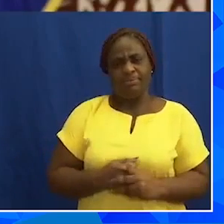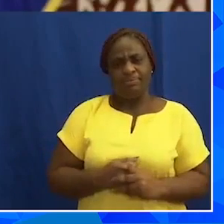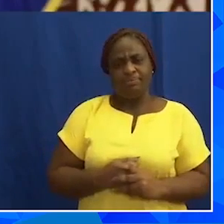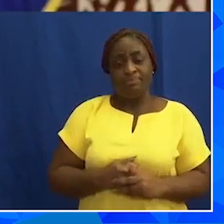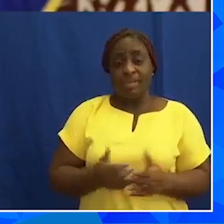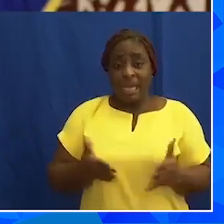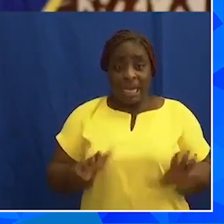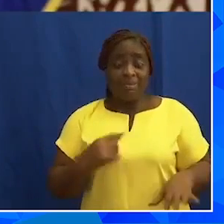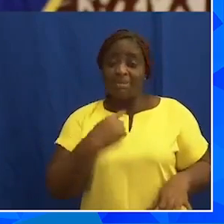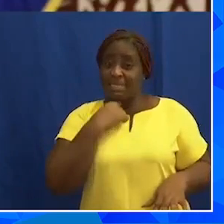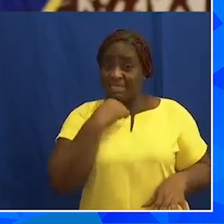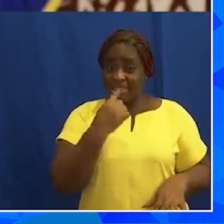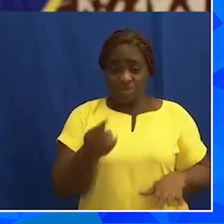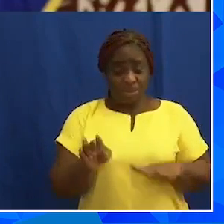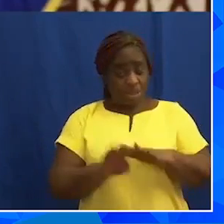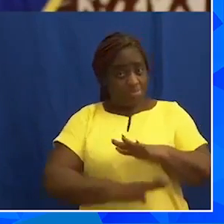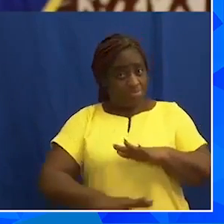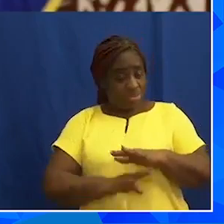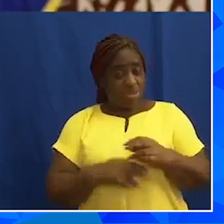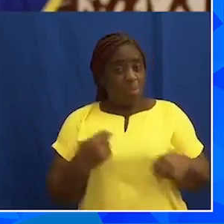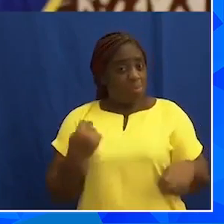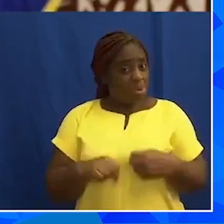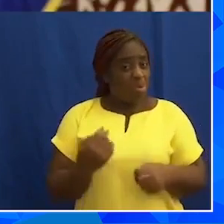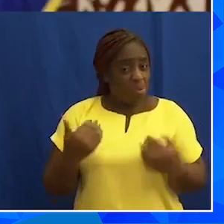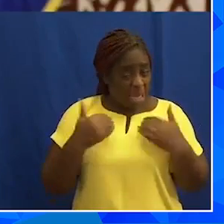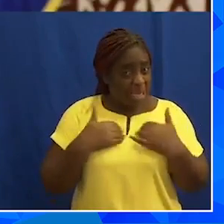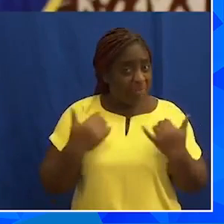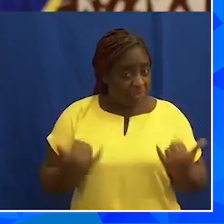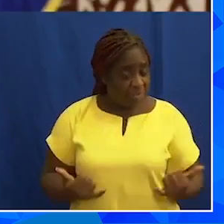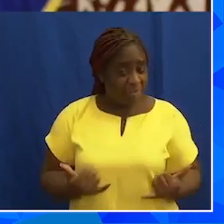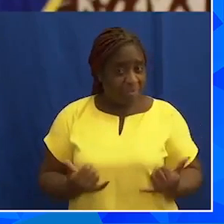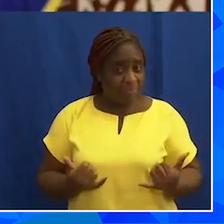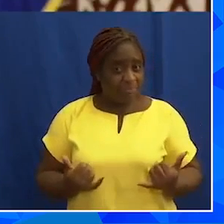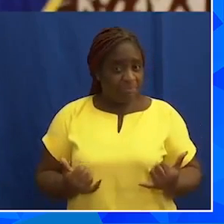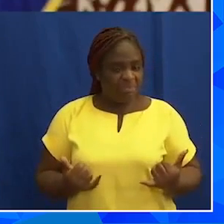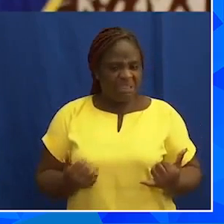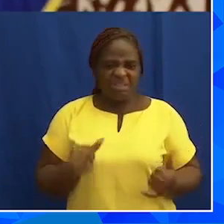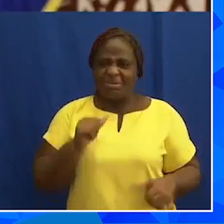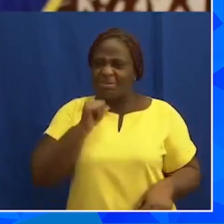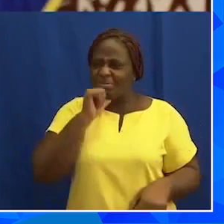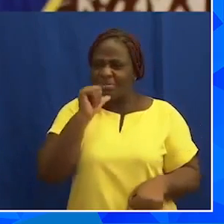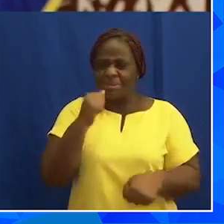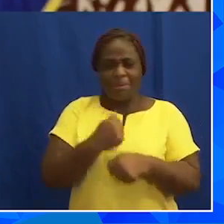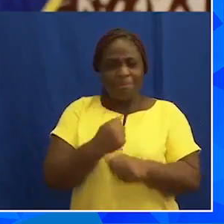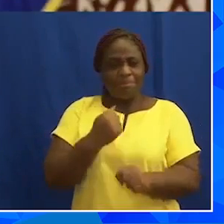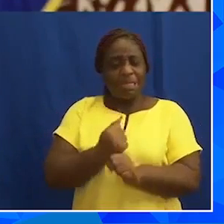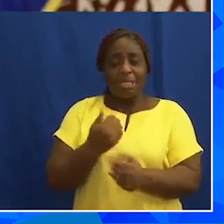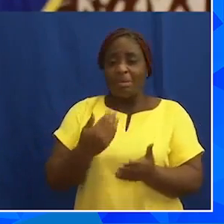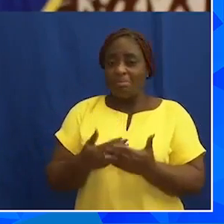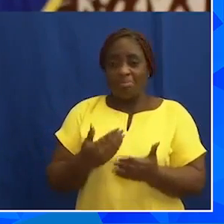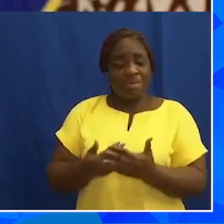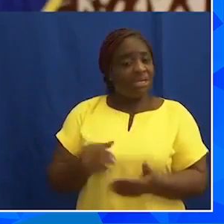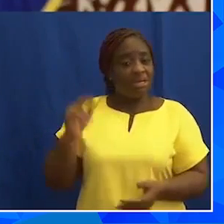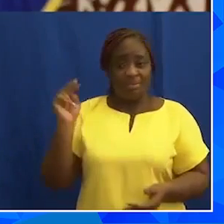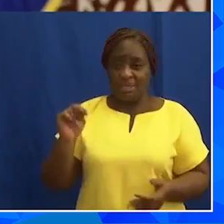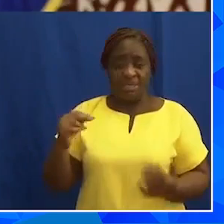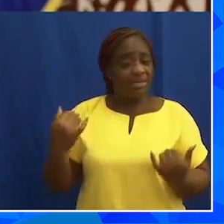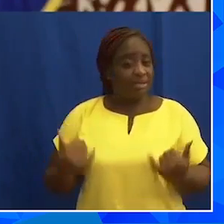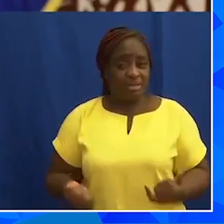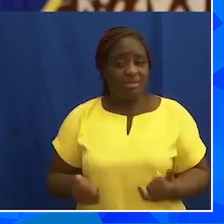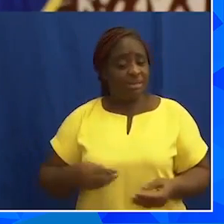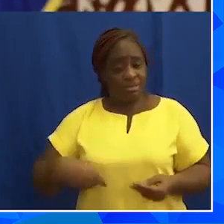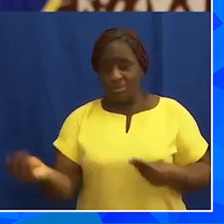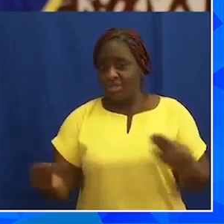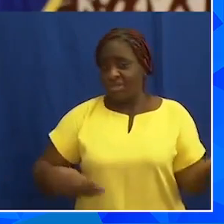let me say that the basic problem we face is that we are not making as much money as we need to spend.